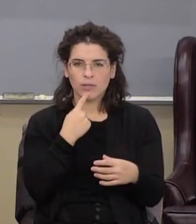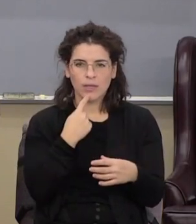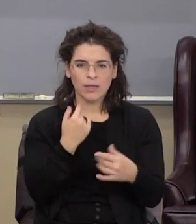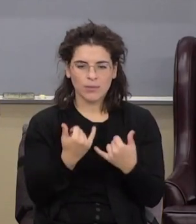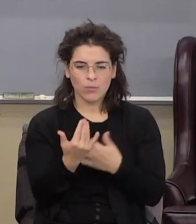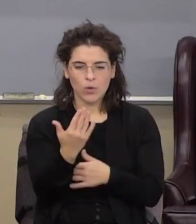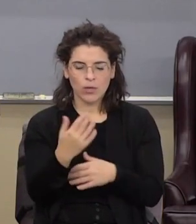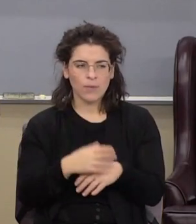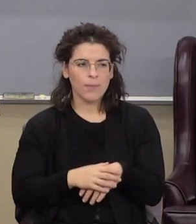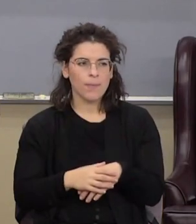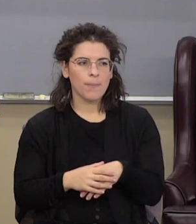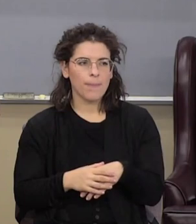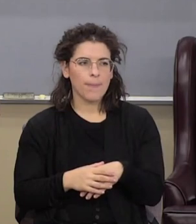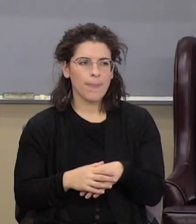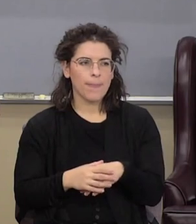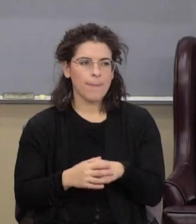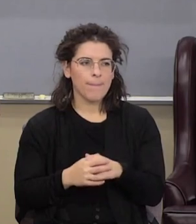this morning.